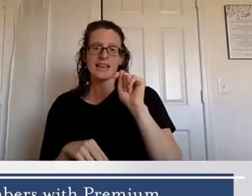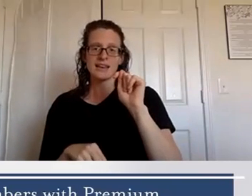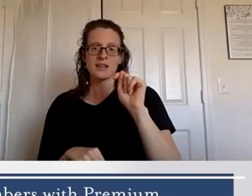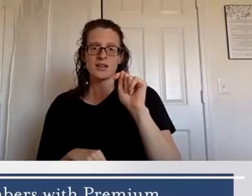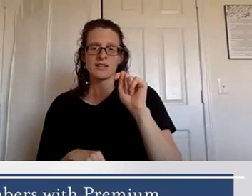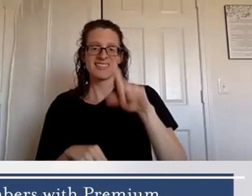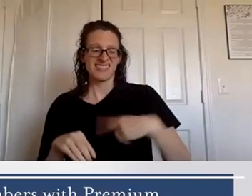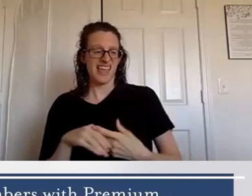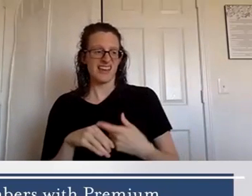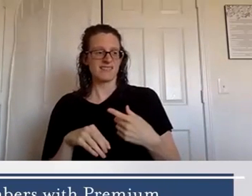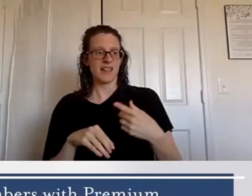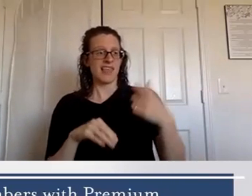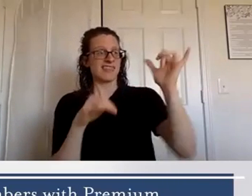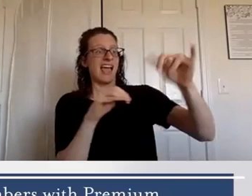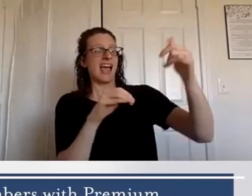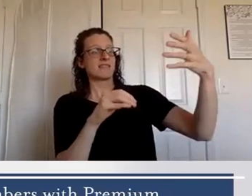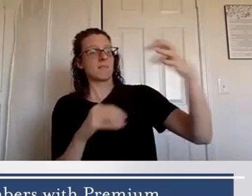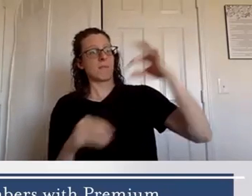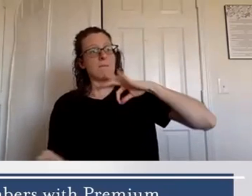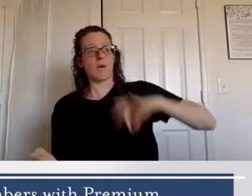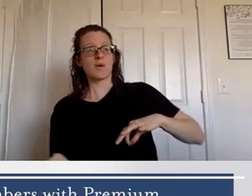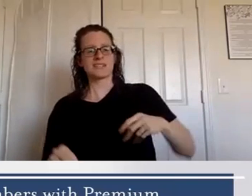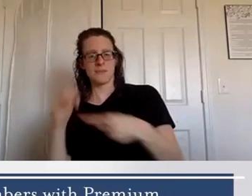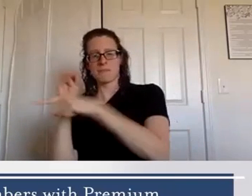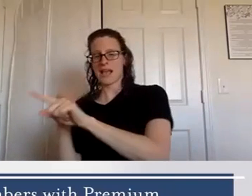paid for and then you earn a little bit extra